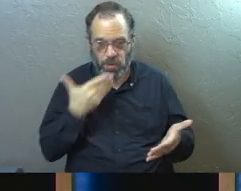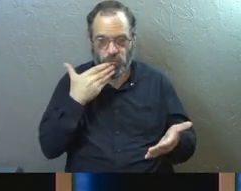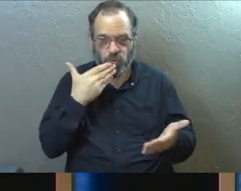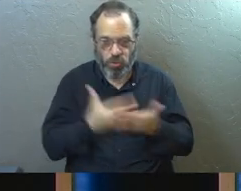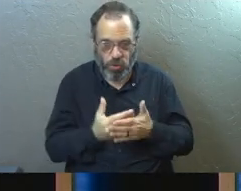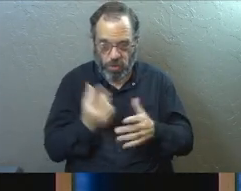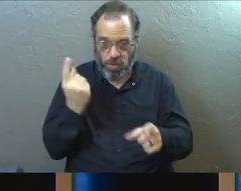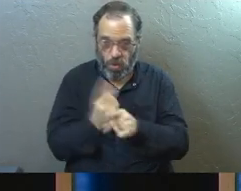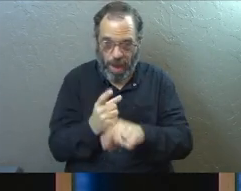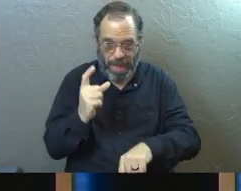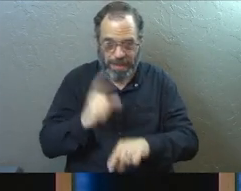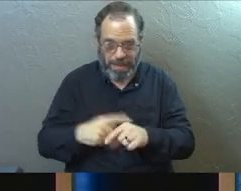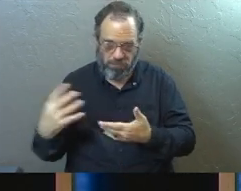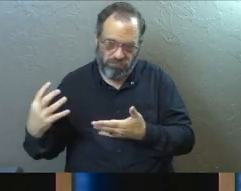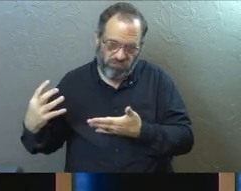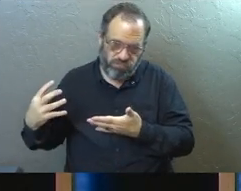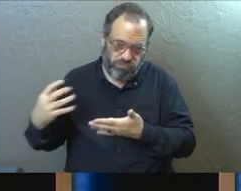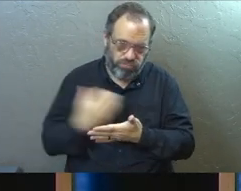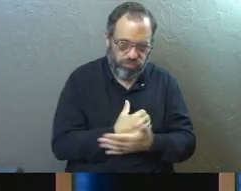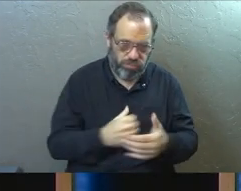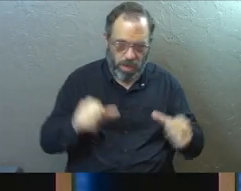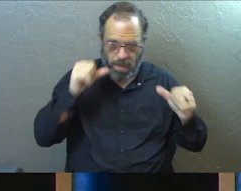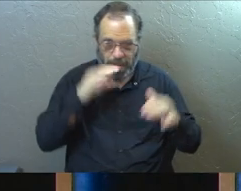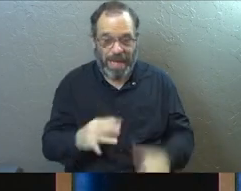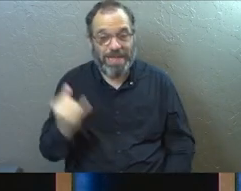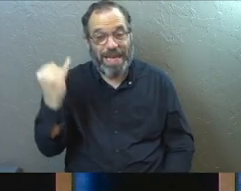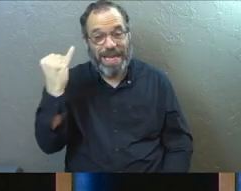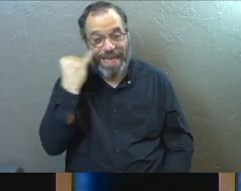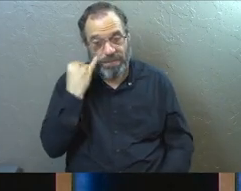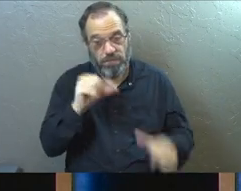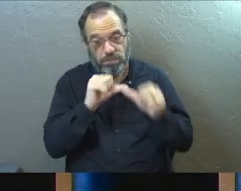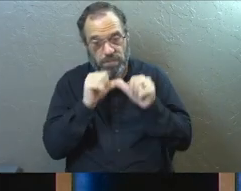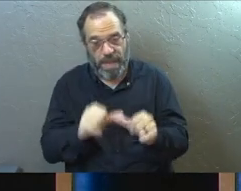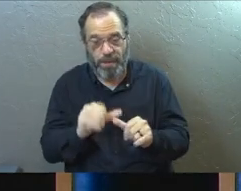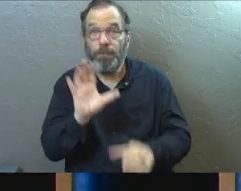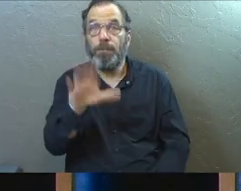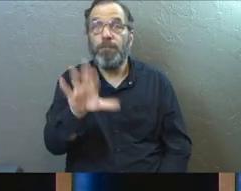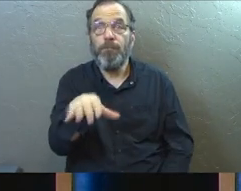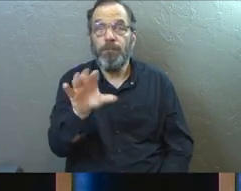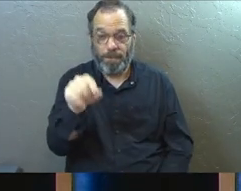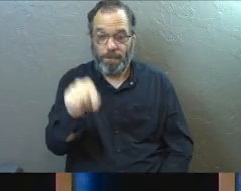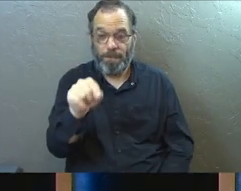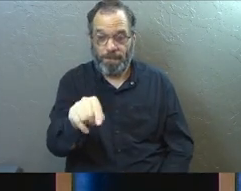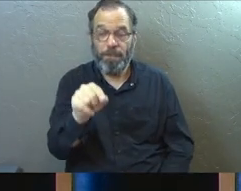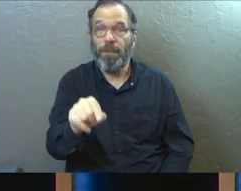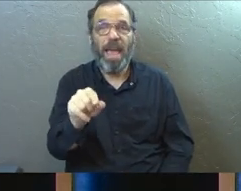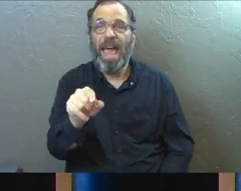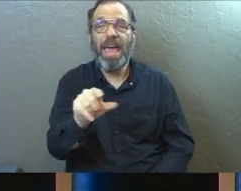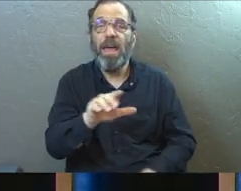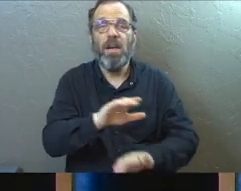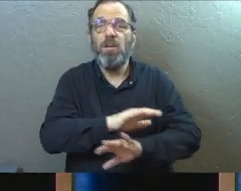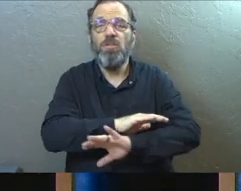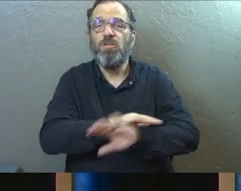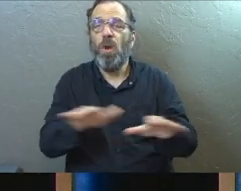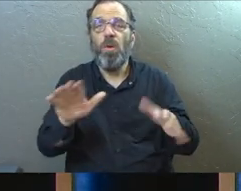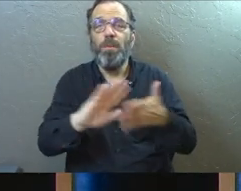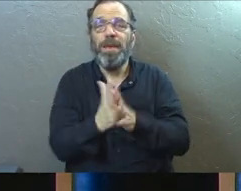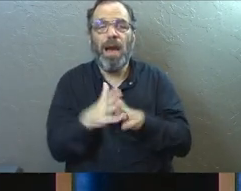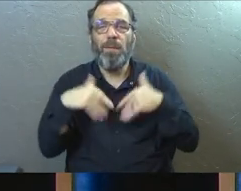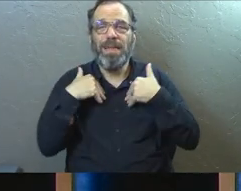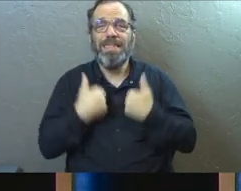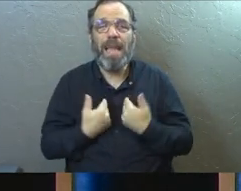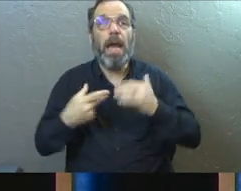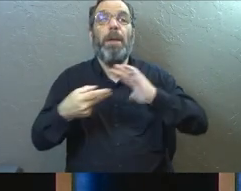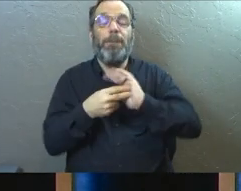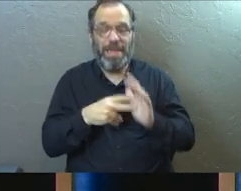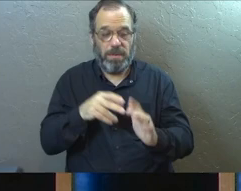At just the right time, we will reap a harvest of blessing if we don't give up. So what I love about that verse, he says, hey, don't get tired of doing this, which